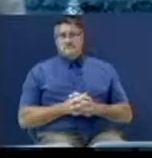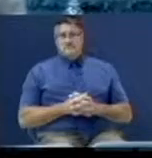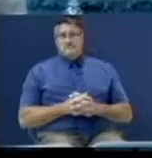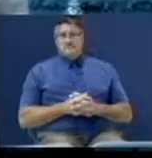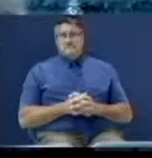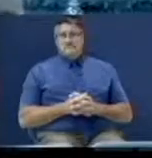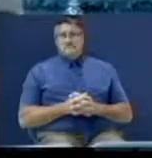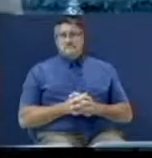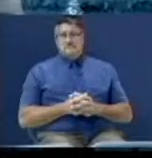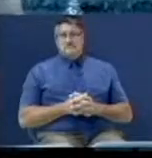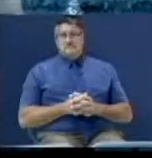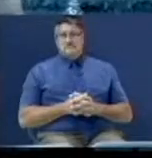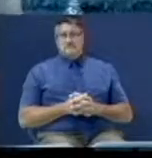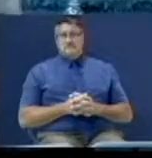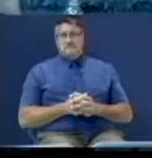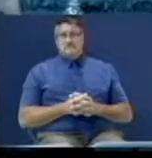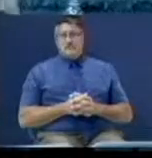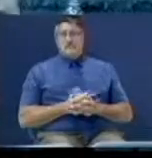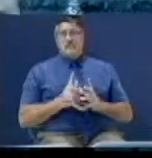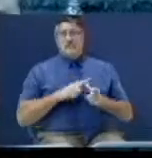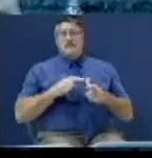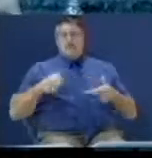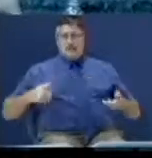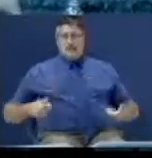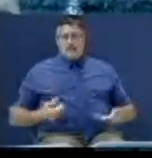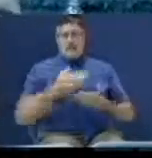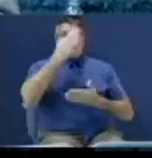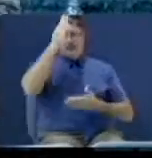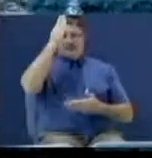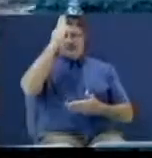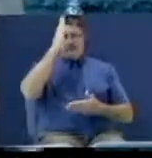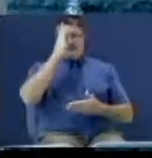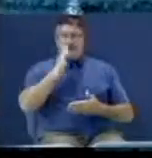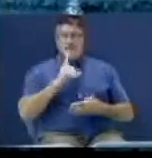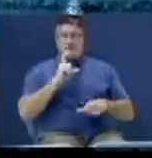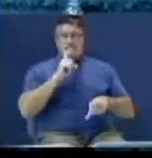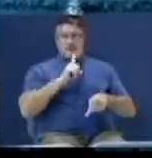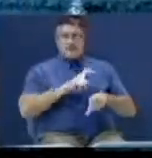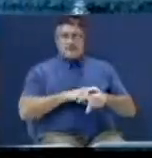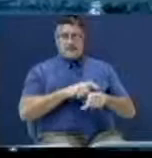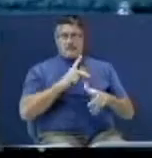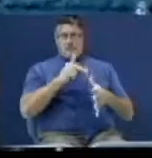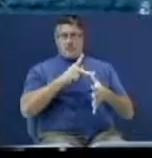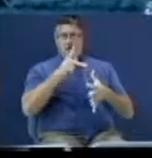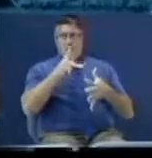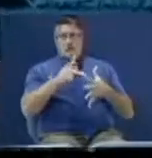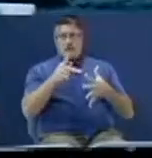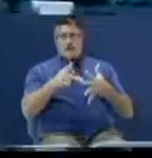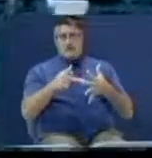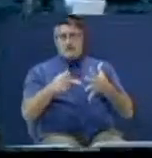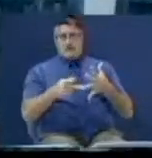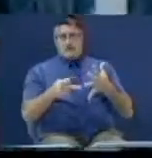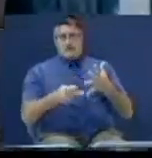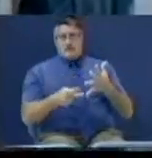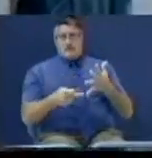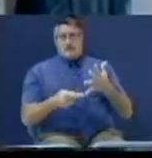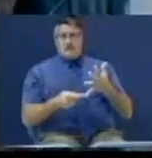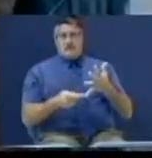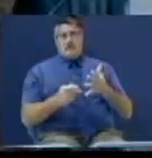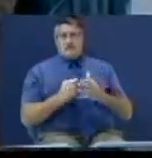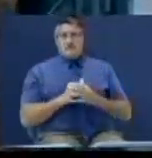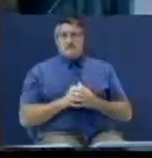then we need to give time to God's priorities. What is his priority? I know what his priority is,